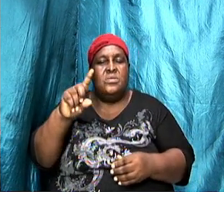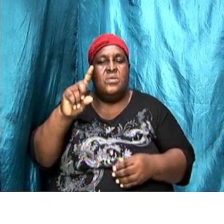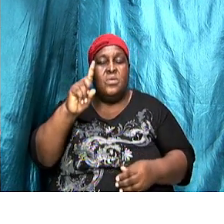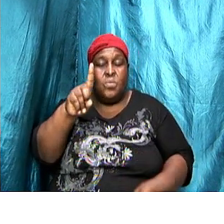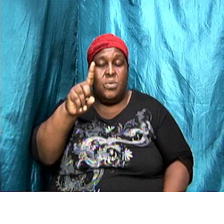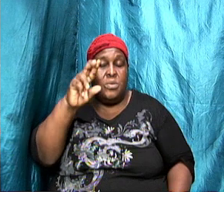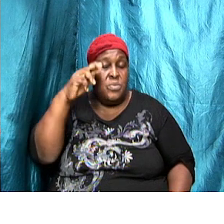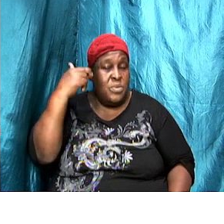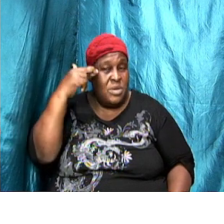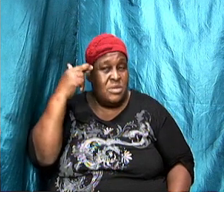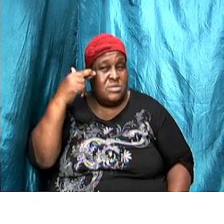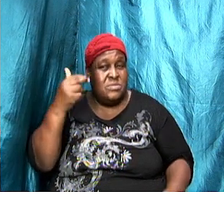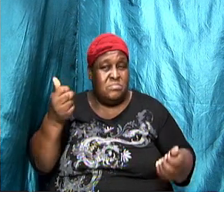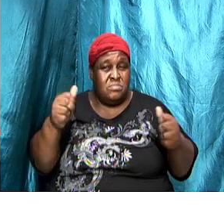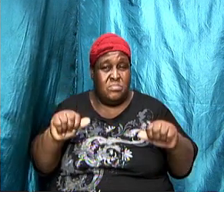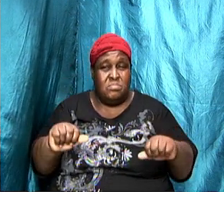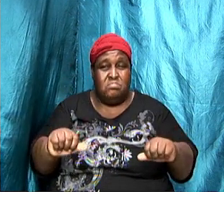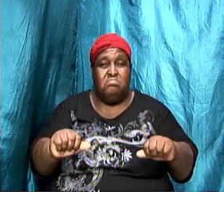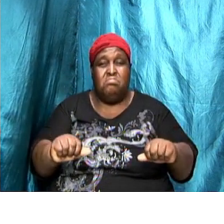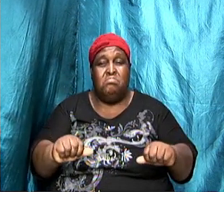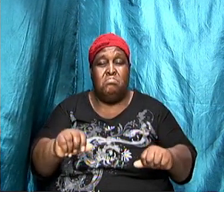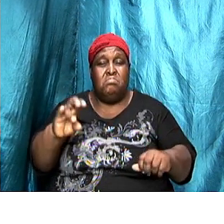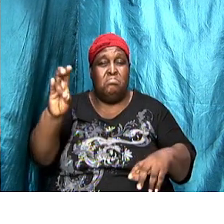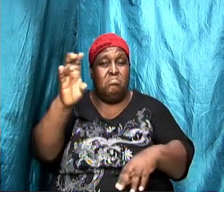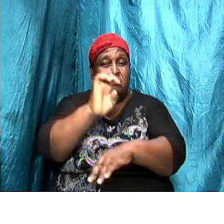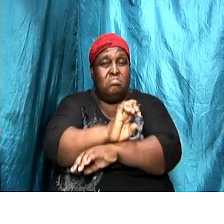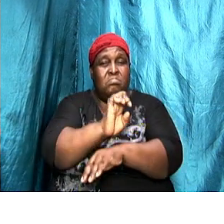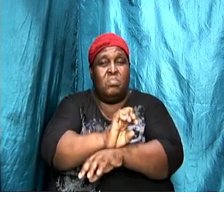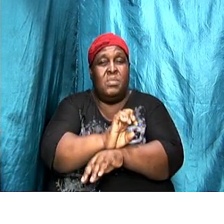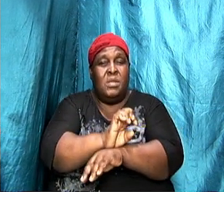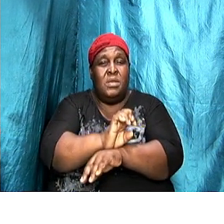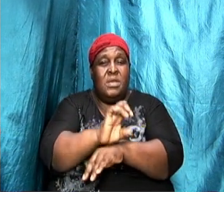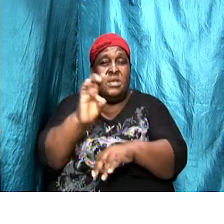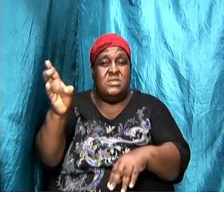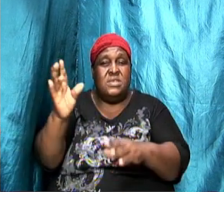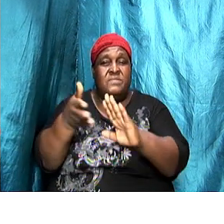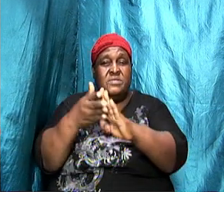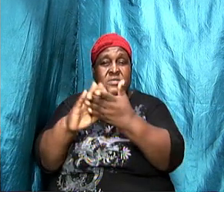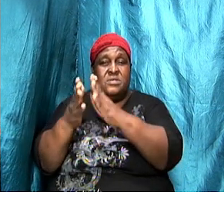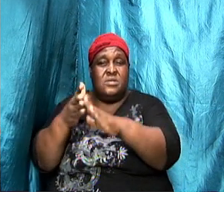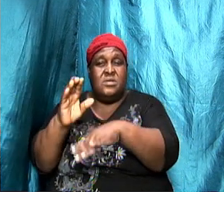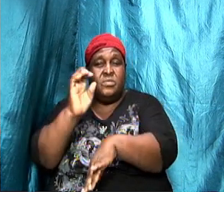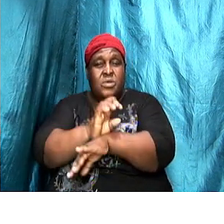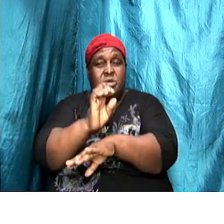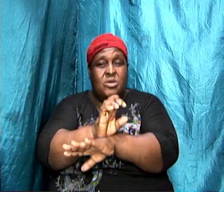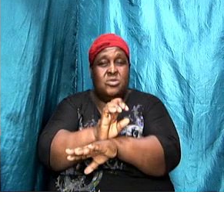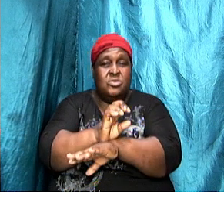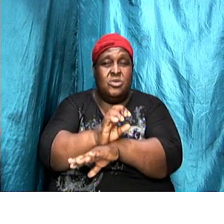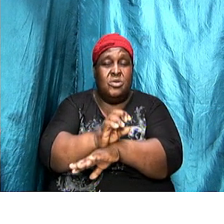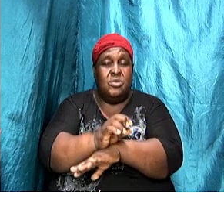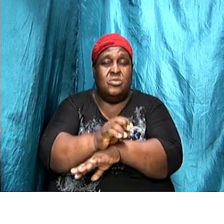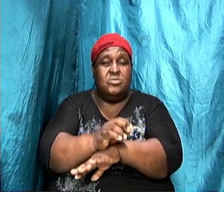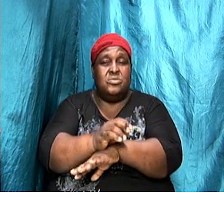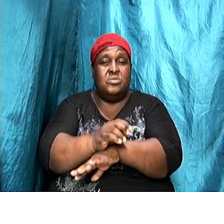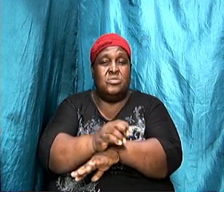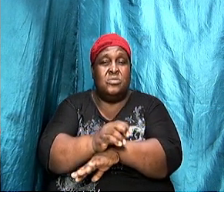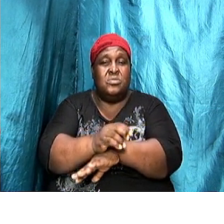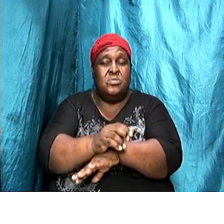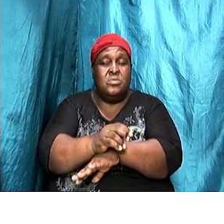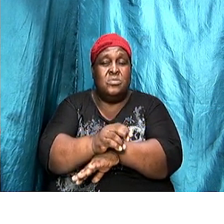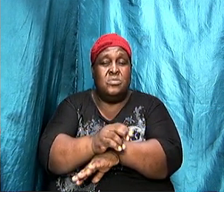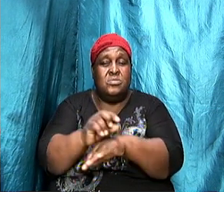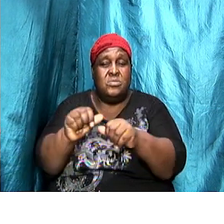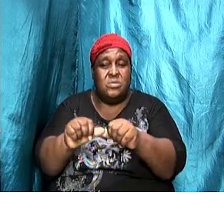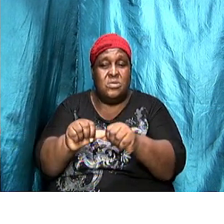it would have possibly been seven churches, because these seven cities where these churches were located are postal districts. And so